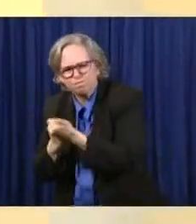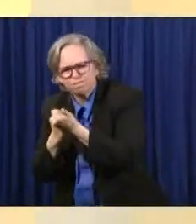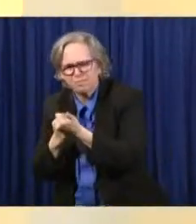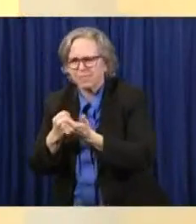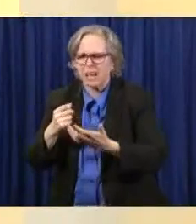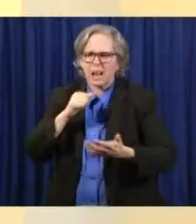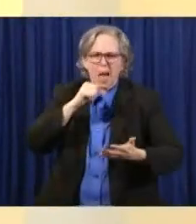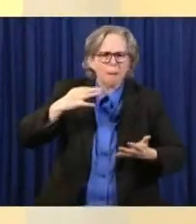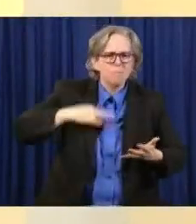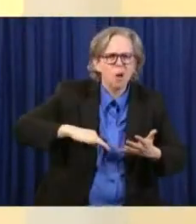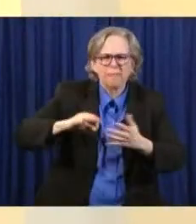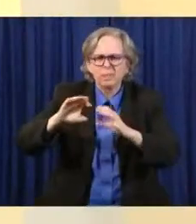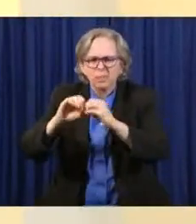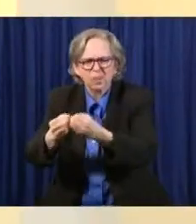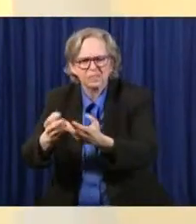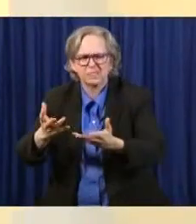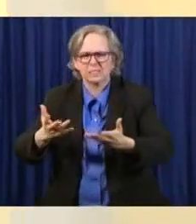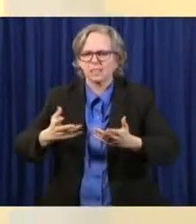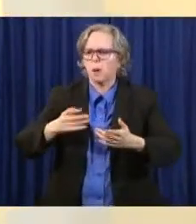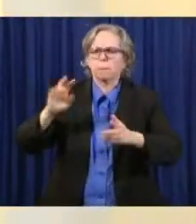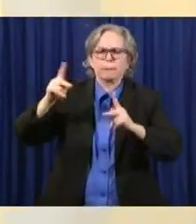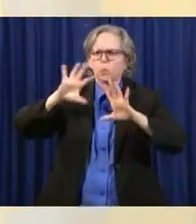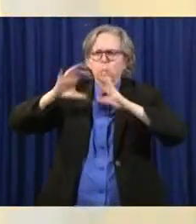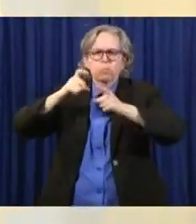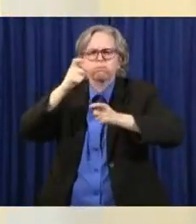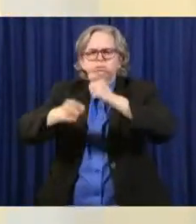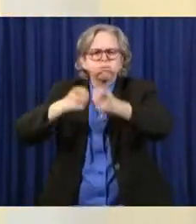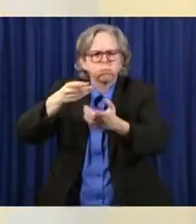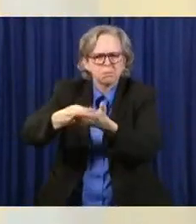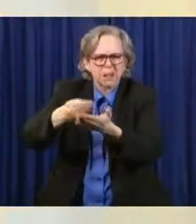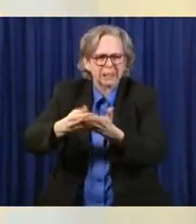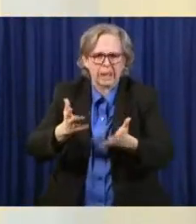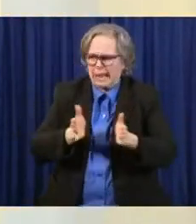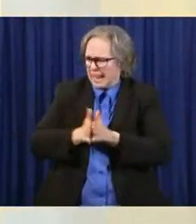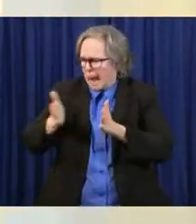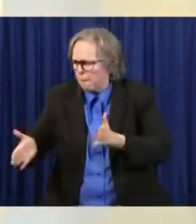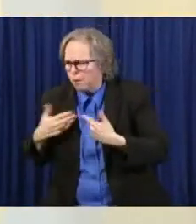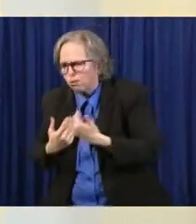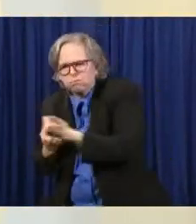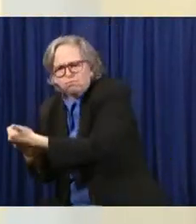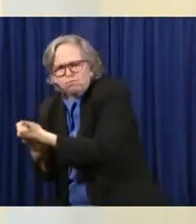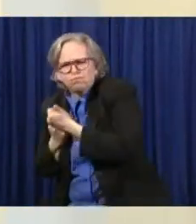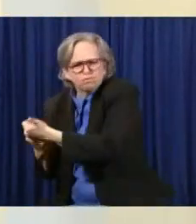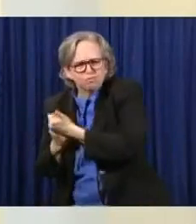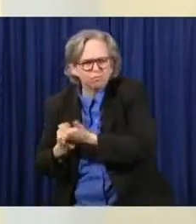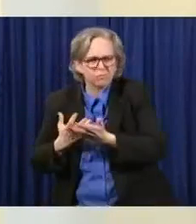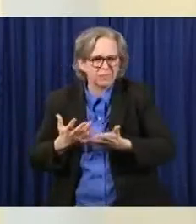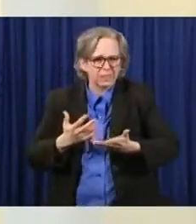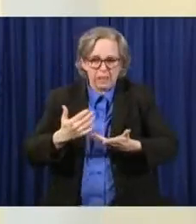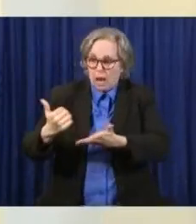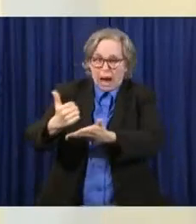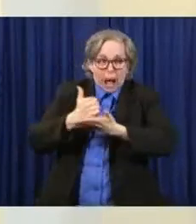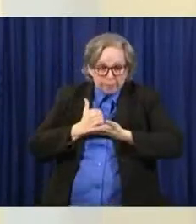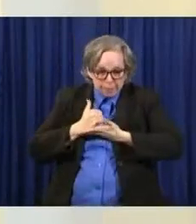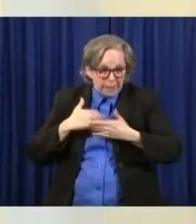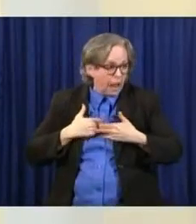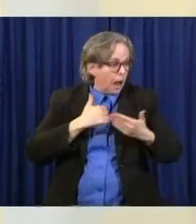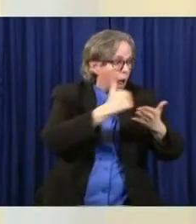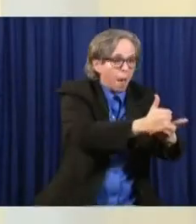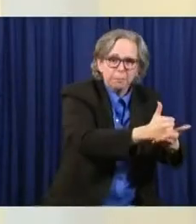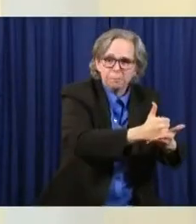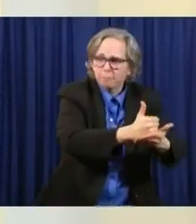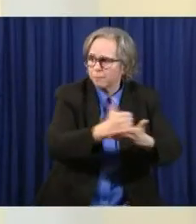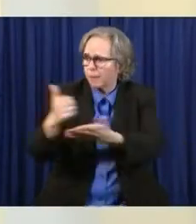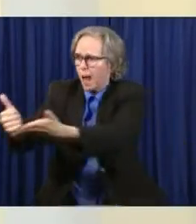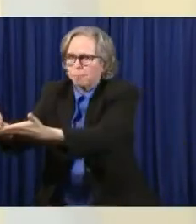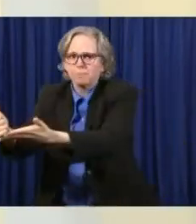to our philanthropies, to our neighbors, to each other. You're helping me. I'm helping you. The things we're doing